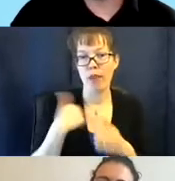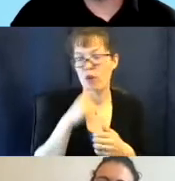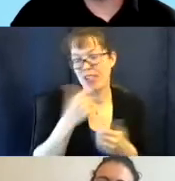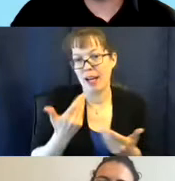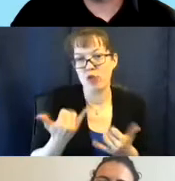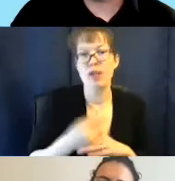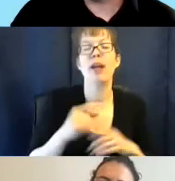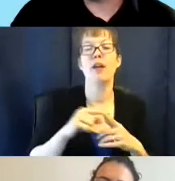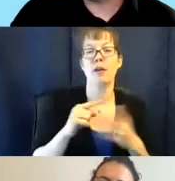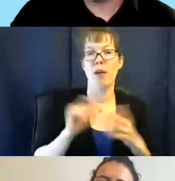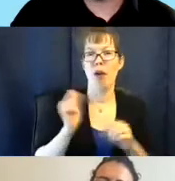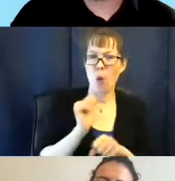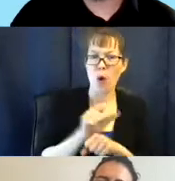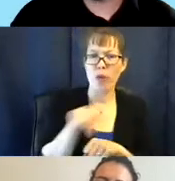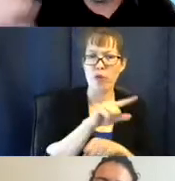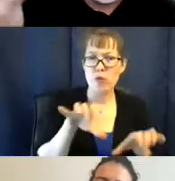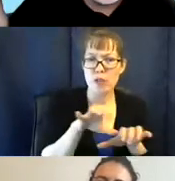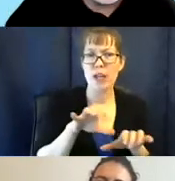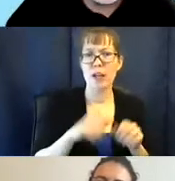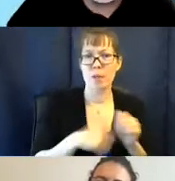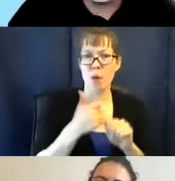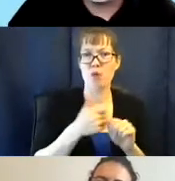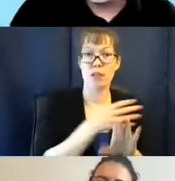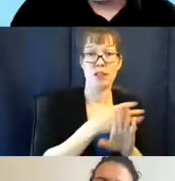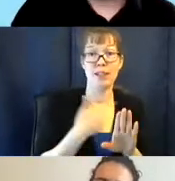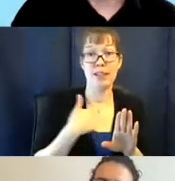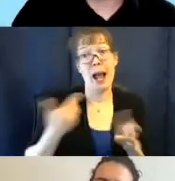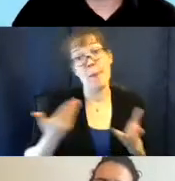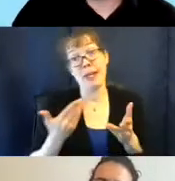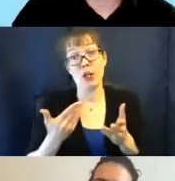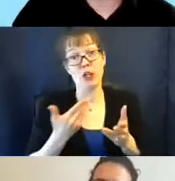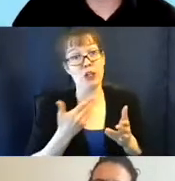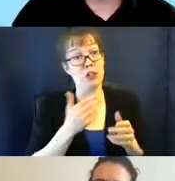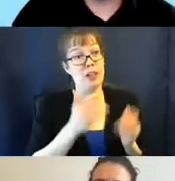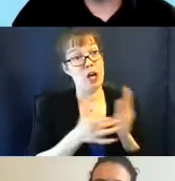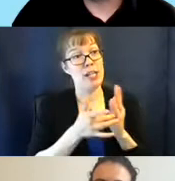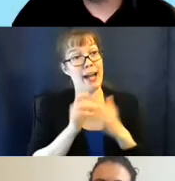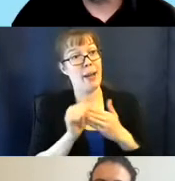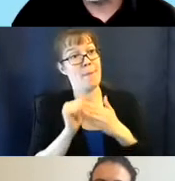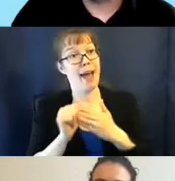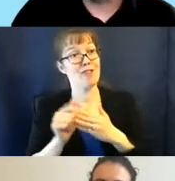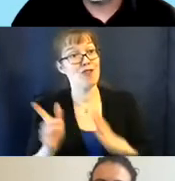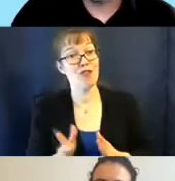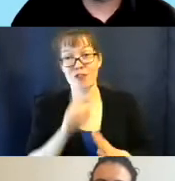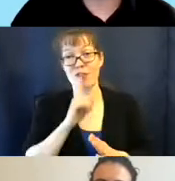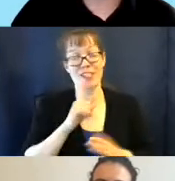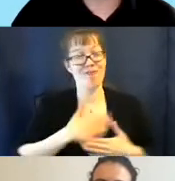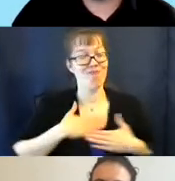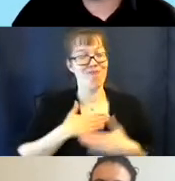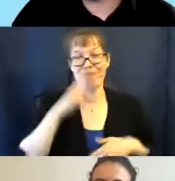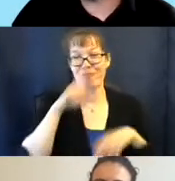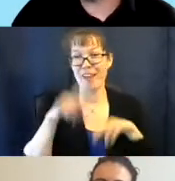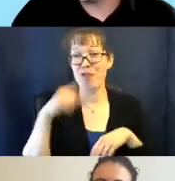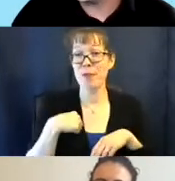work you guys did. uh, most of it behind the scenes. I get to be up here with, with our tech ambassadors, um, which is super fun for me and